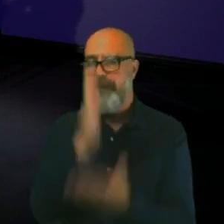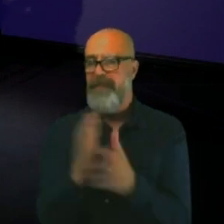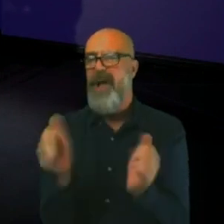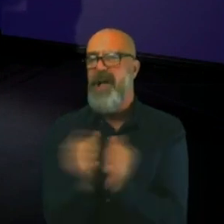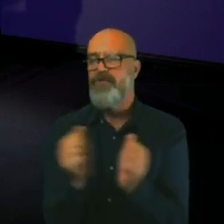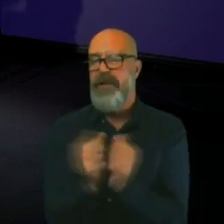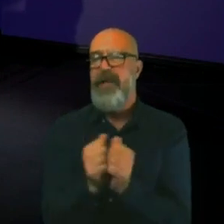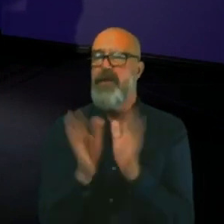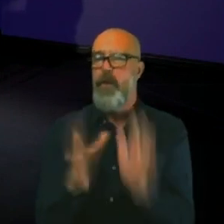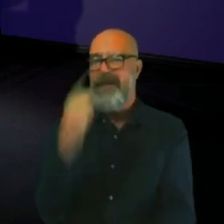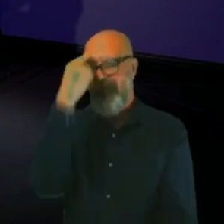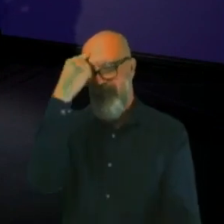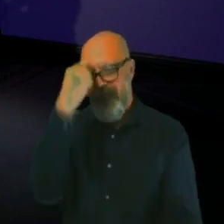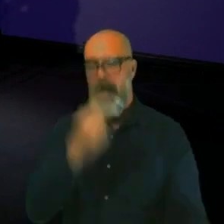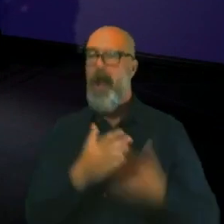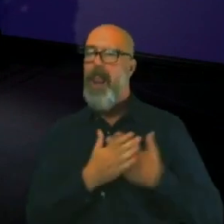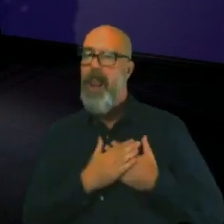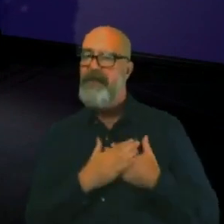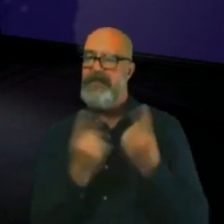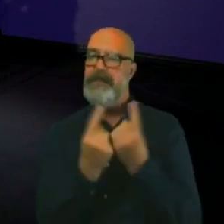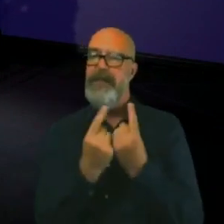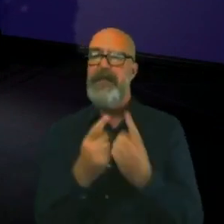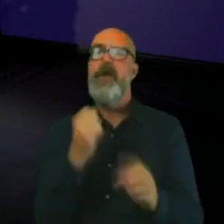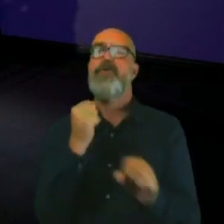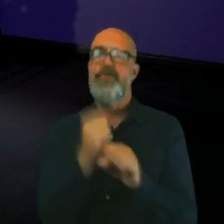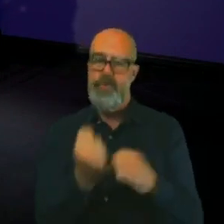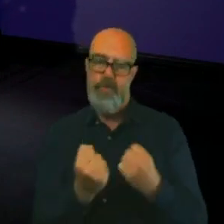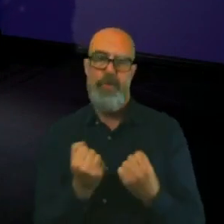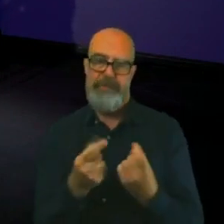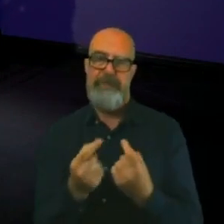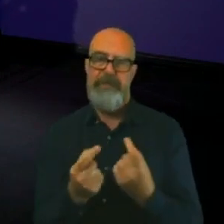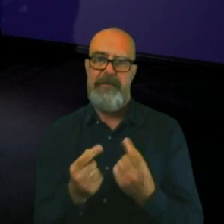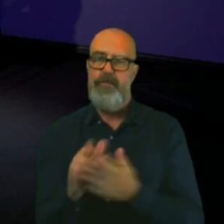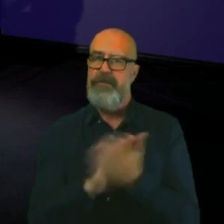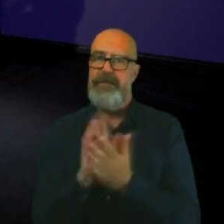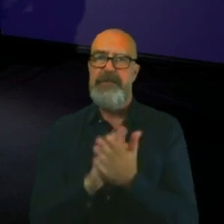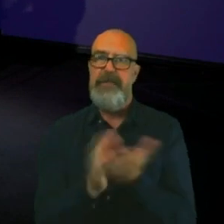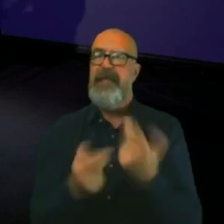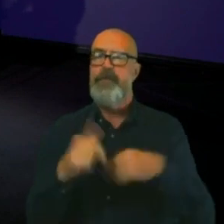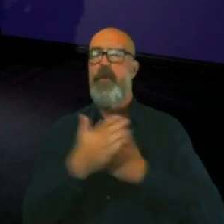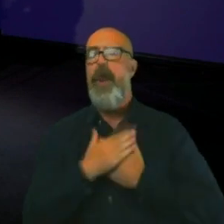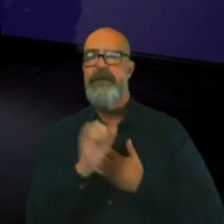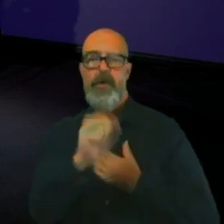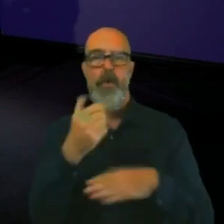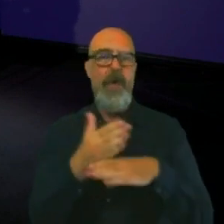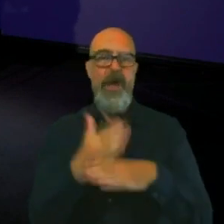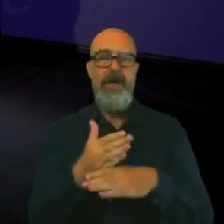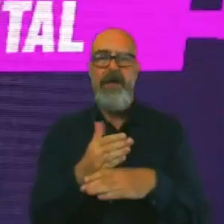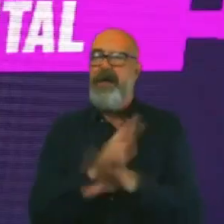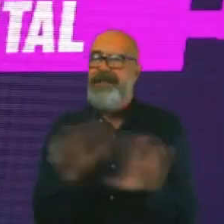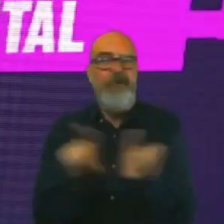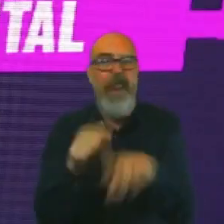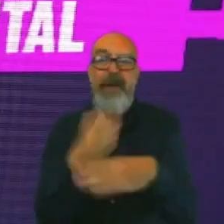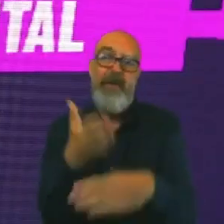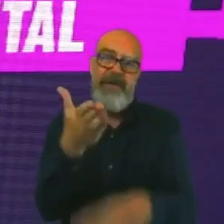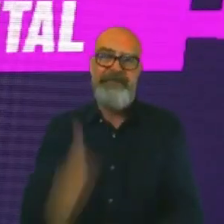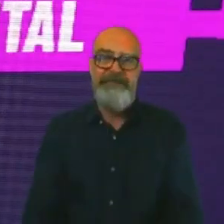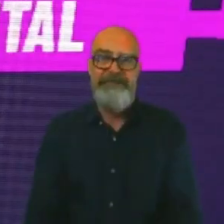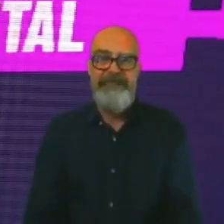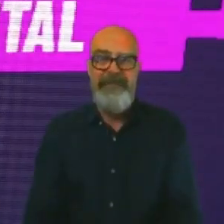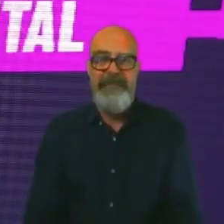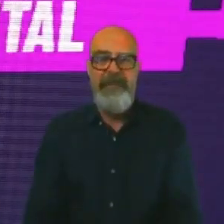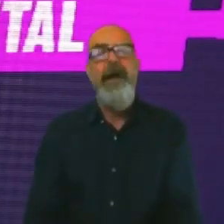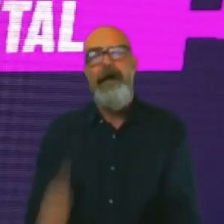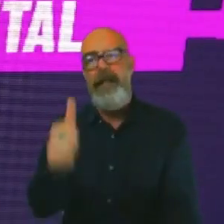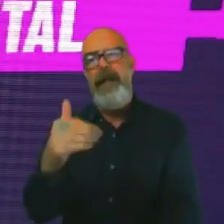You can follow. Do what you love and you'll never do a hard day's work. That's what I was told when I was younger. So, Zach, I've got a question